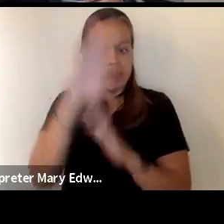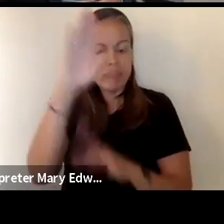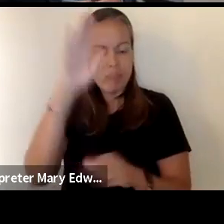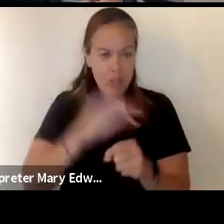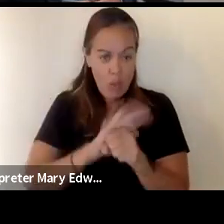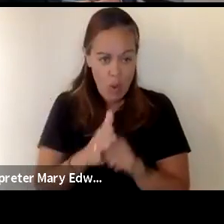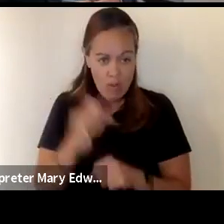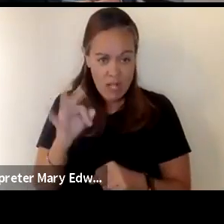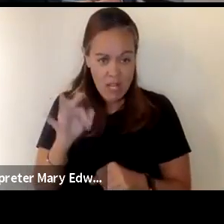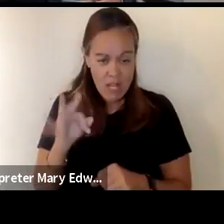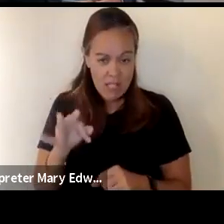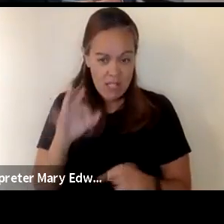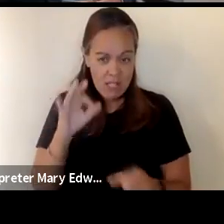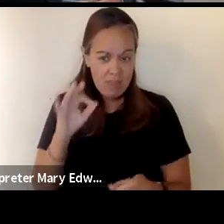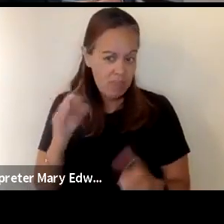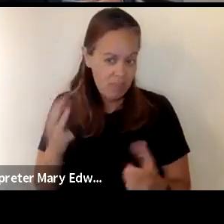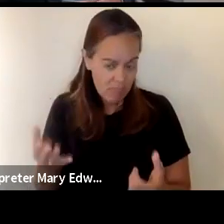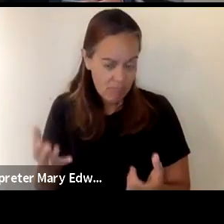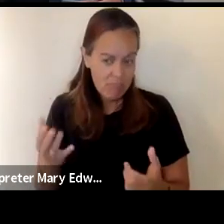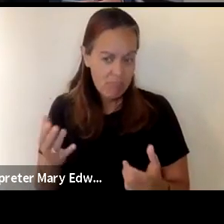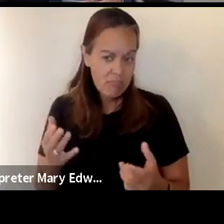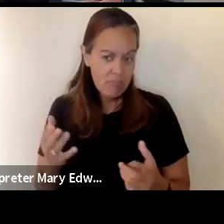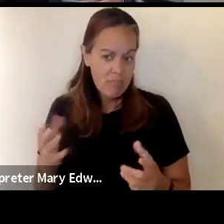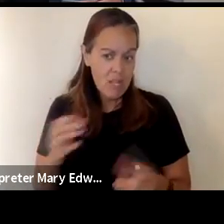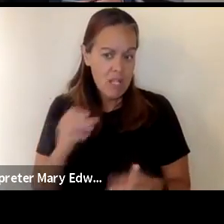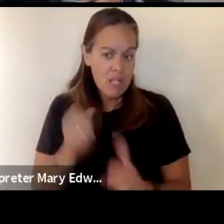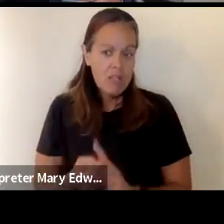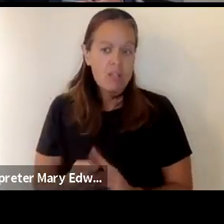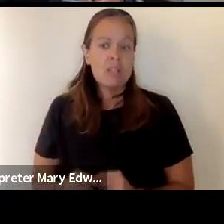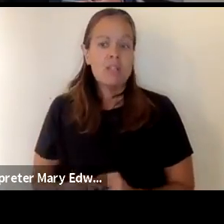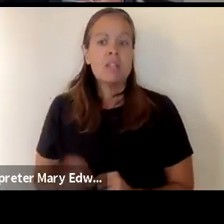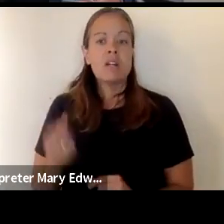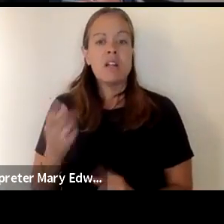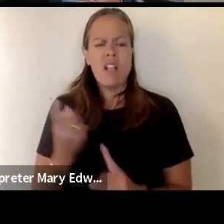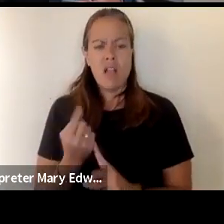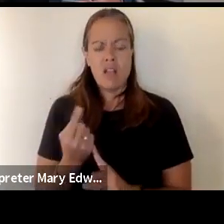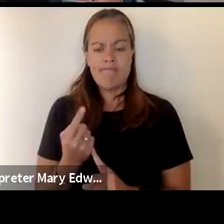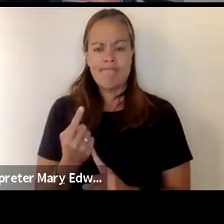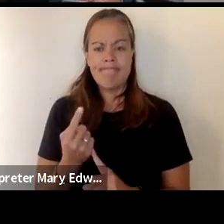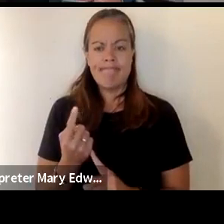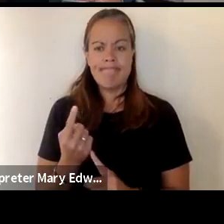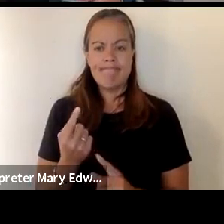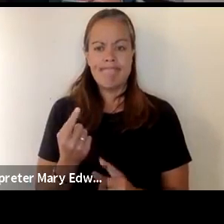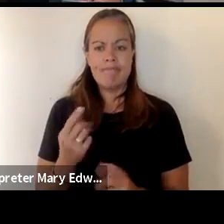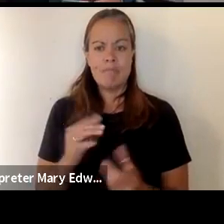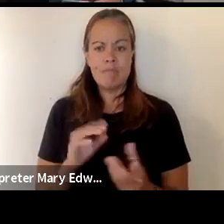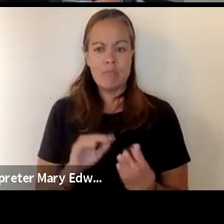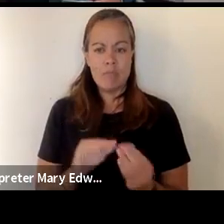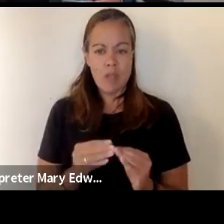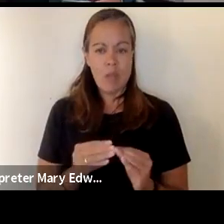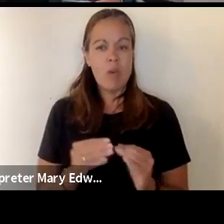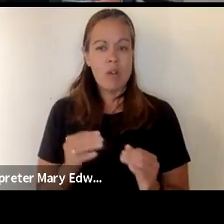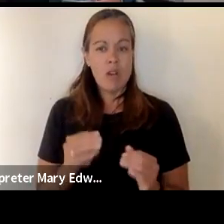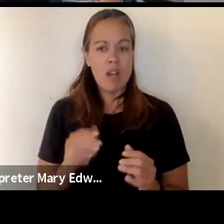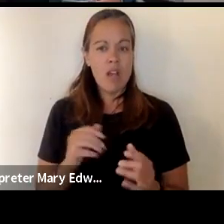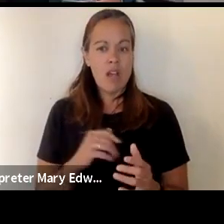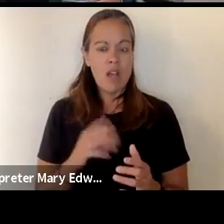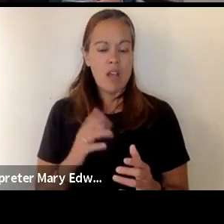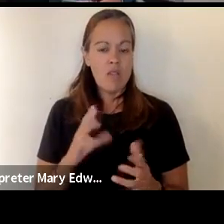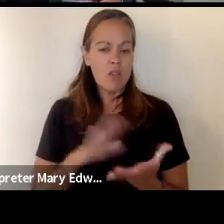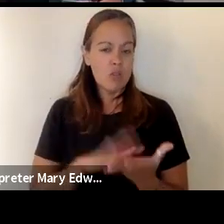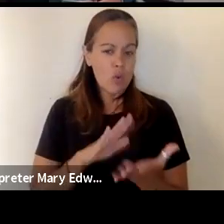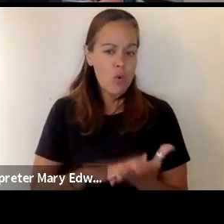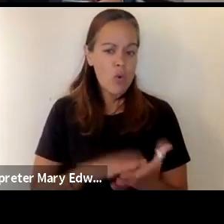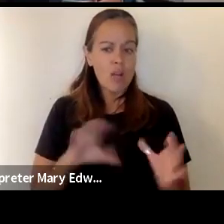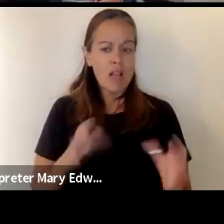19 cases last year there were numbers and thresholds by which a school or a class